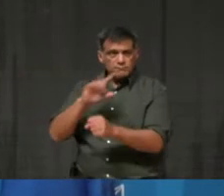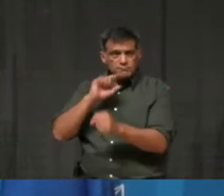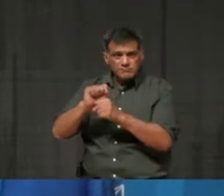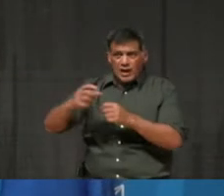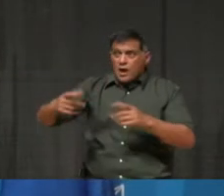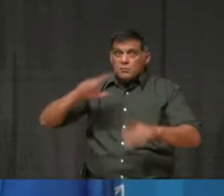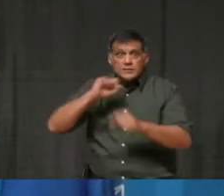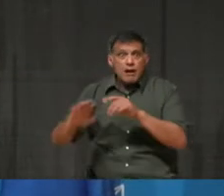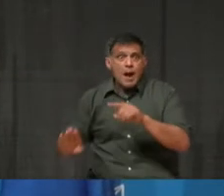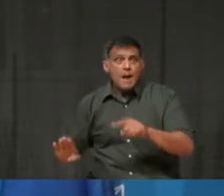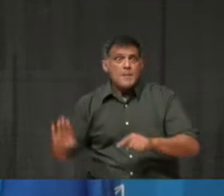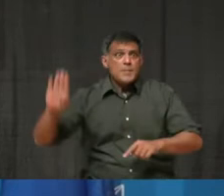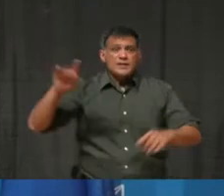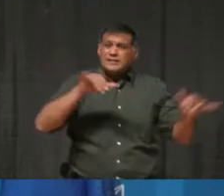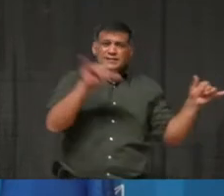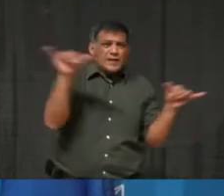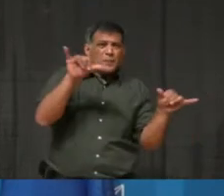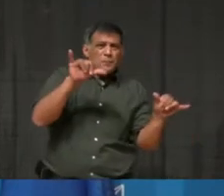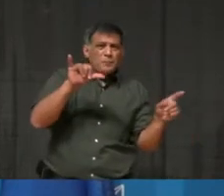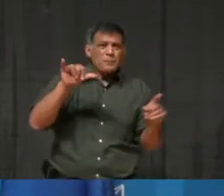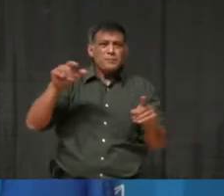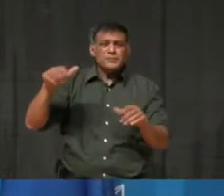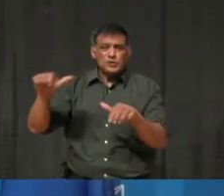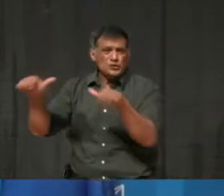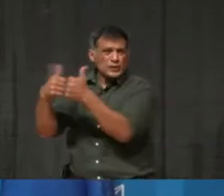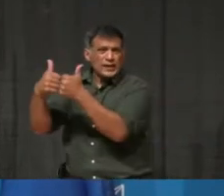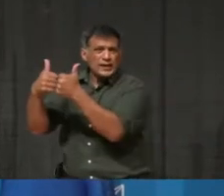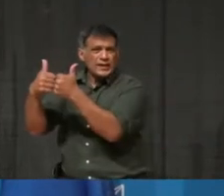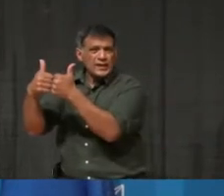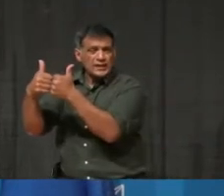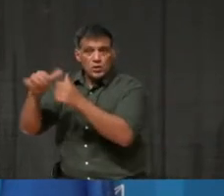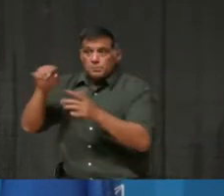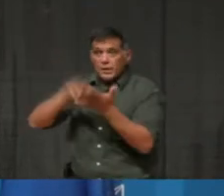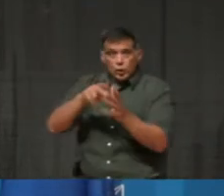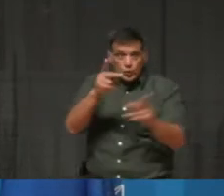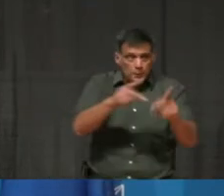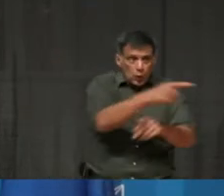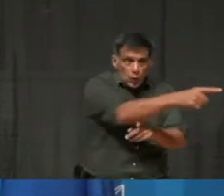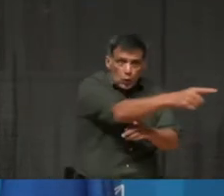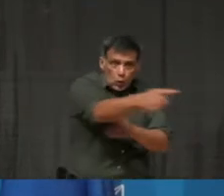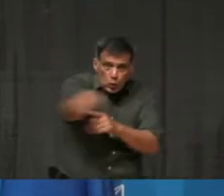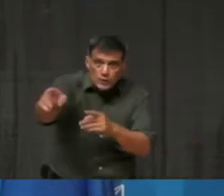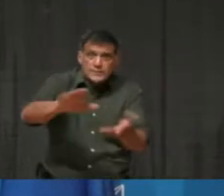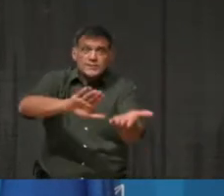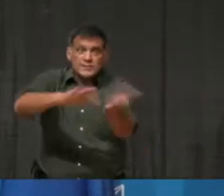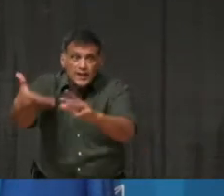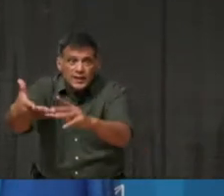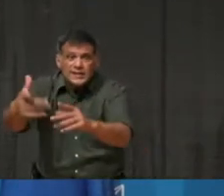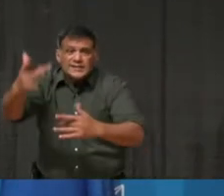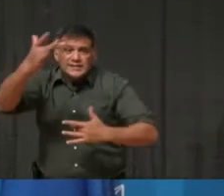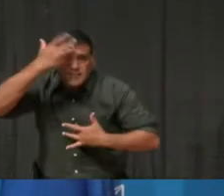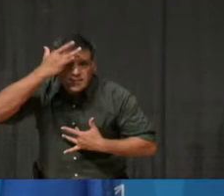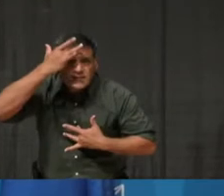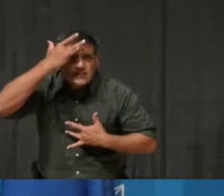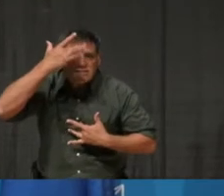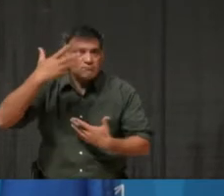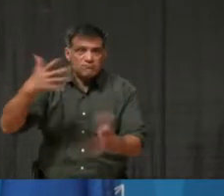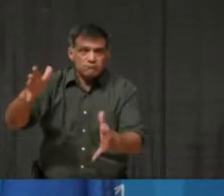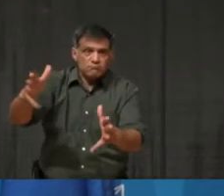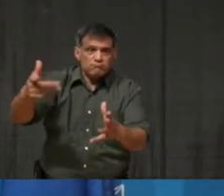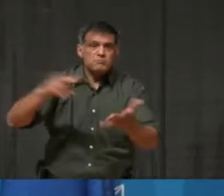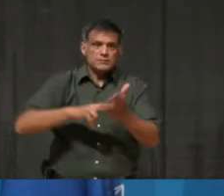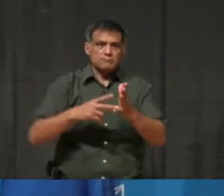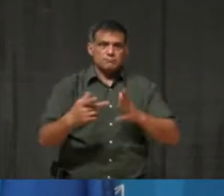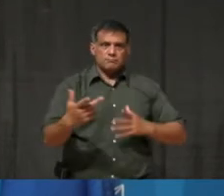same challenges exist along with the added toll of lives lost and illness because of the virus. There are no